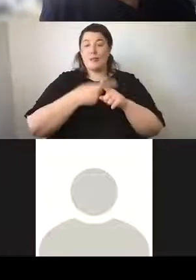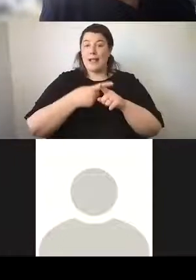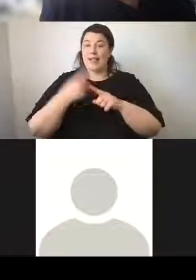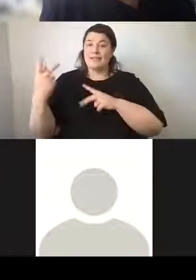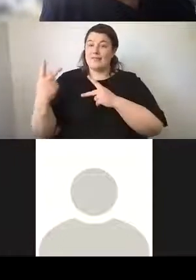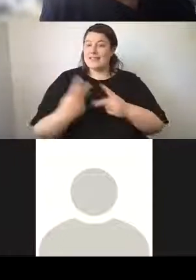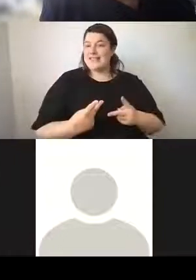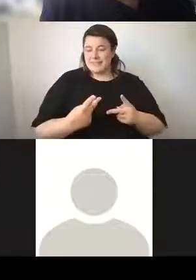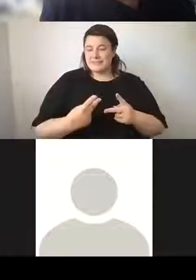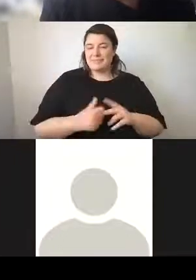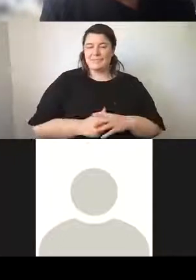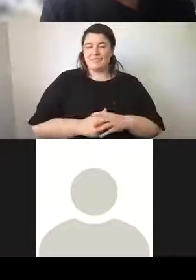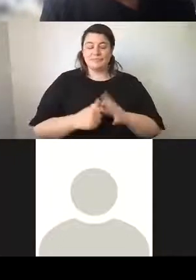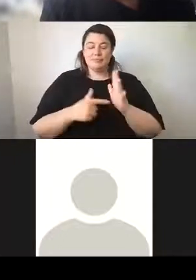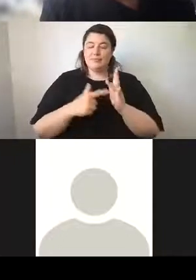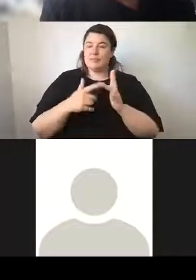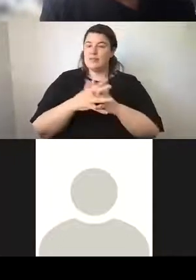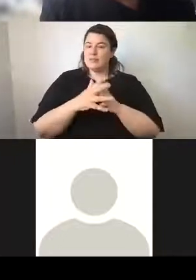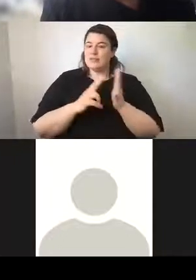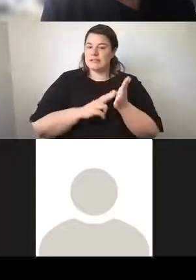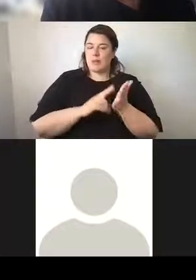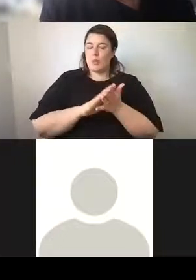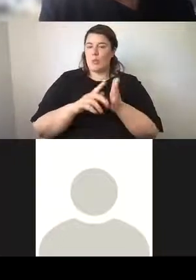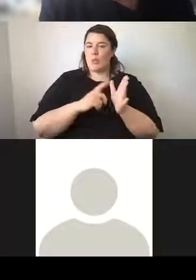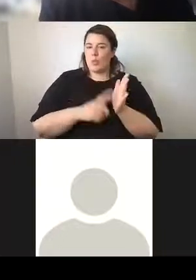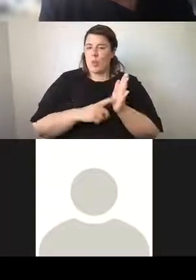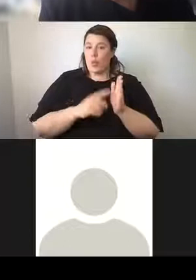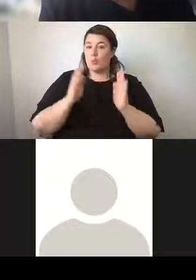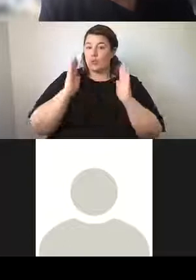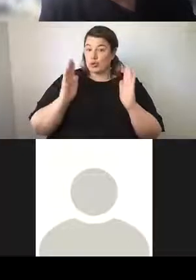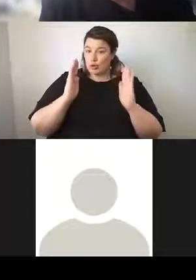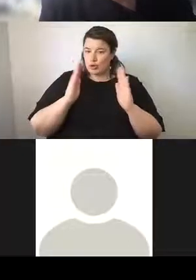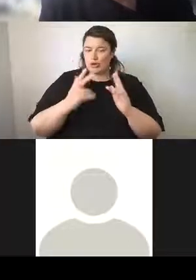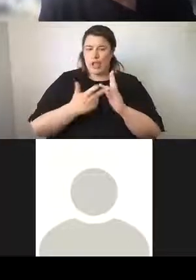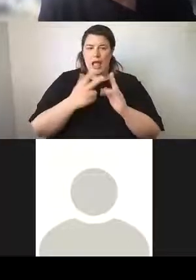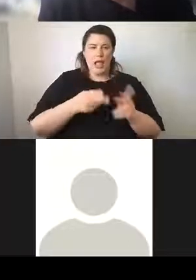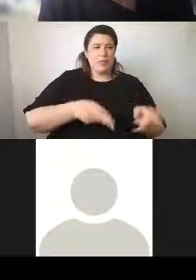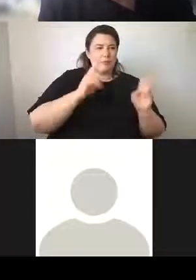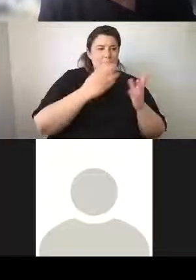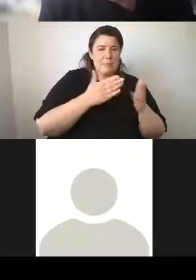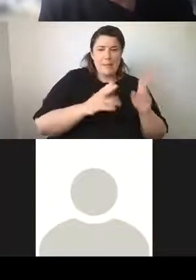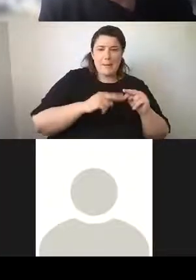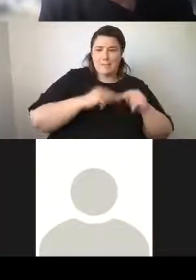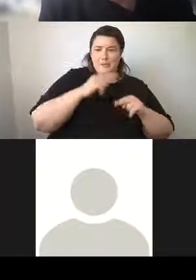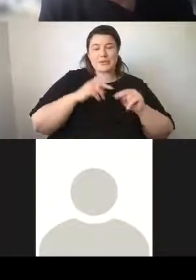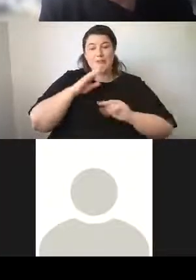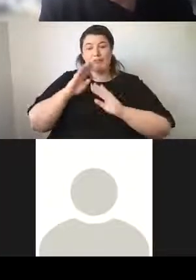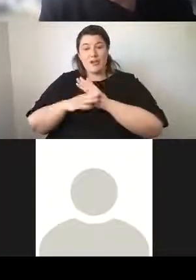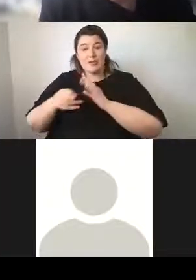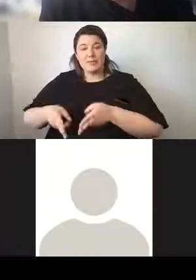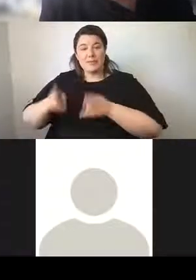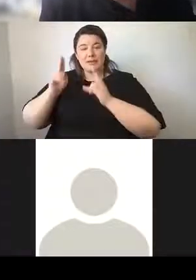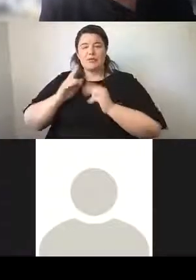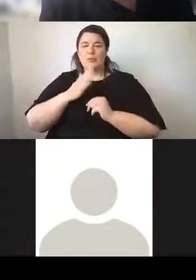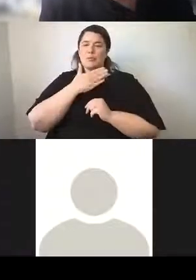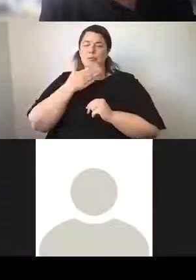admired were the town hall cathedrals and many other public and private buildings built from the handsome yellow free